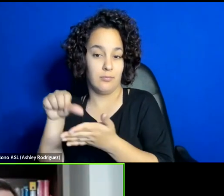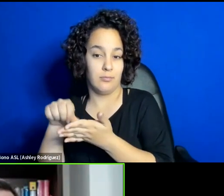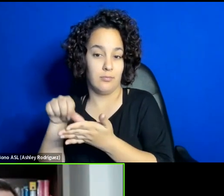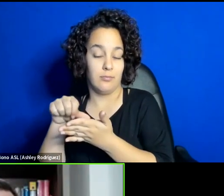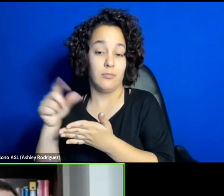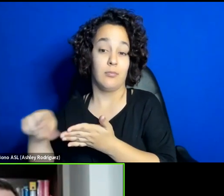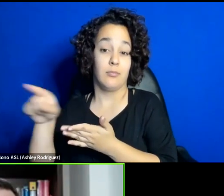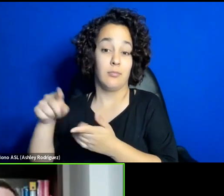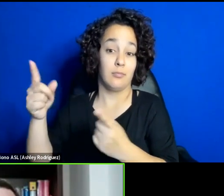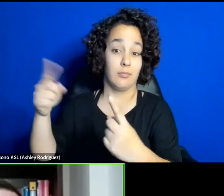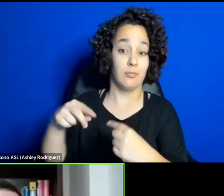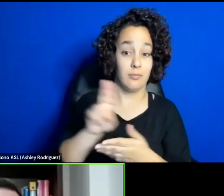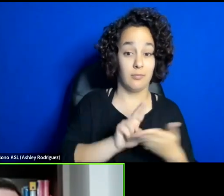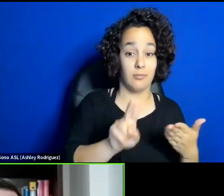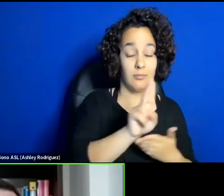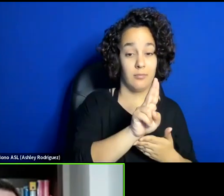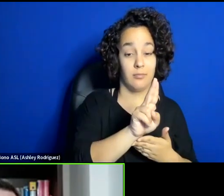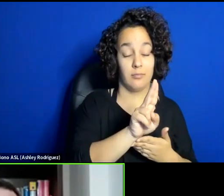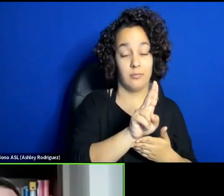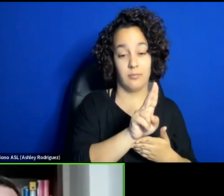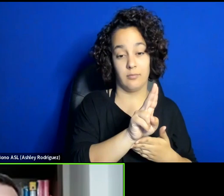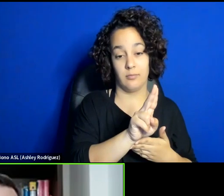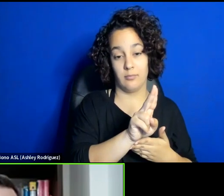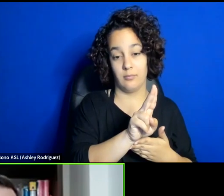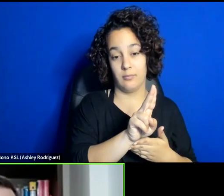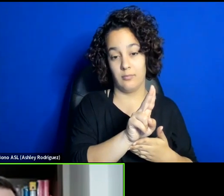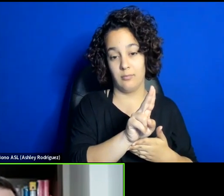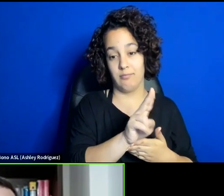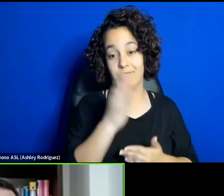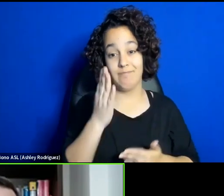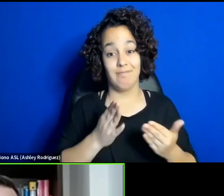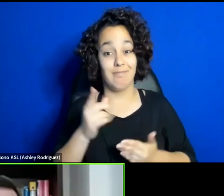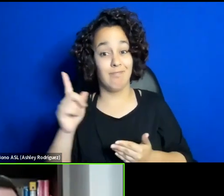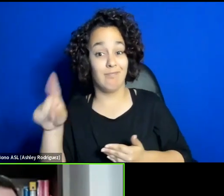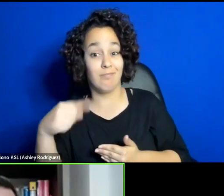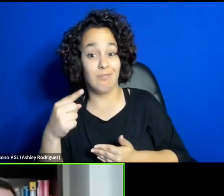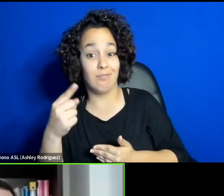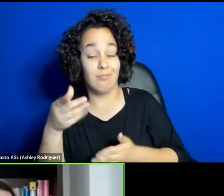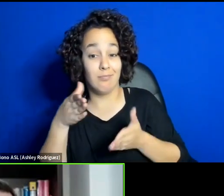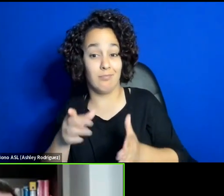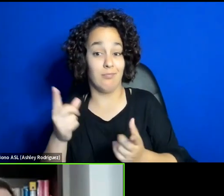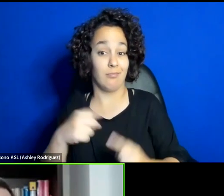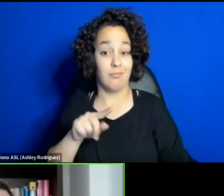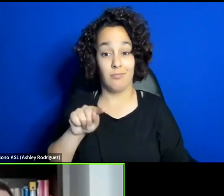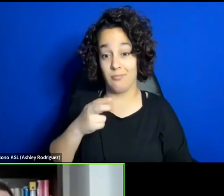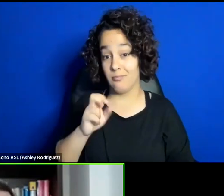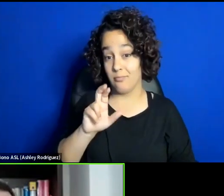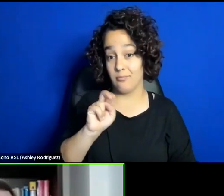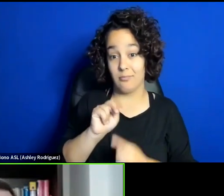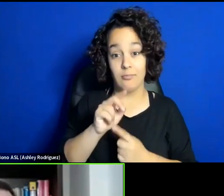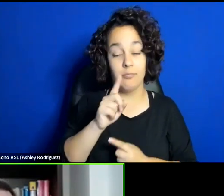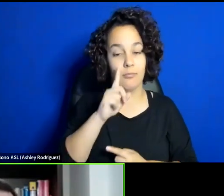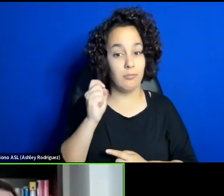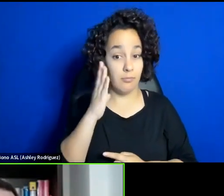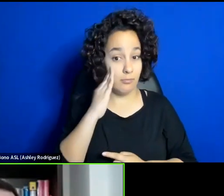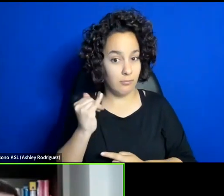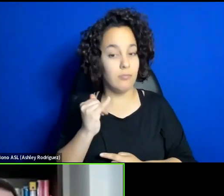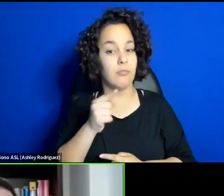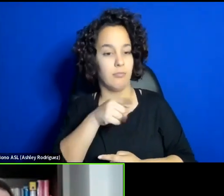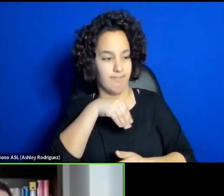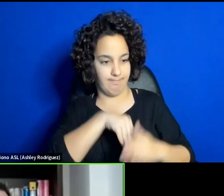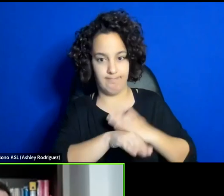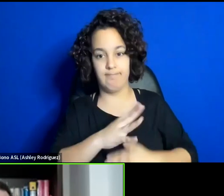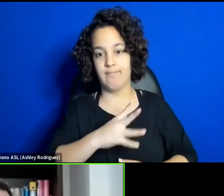university and they maybe they are only allowed to come to turn on because they are going to an official university to